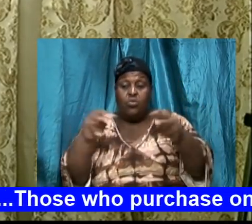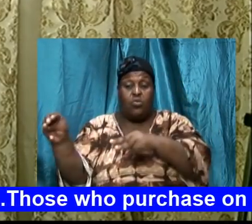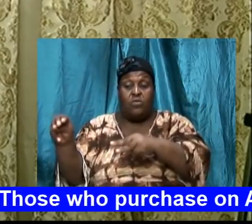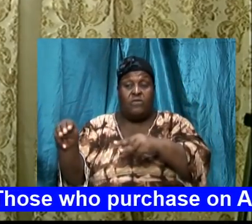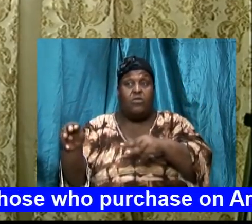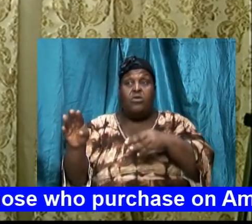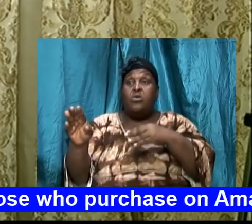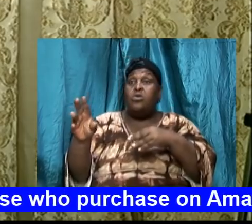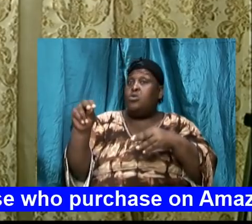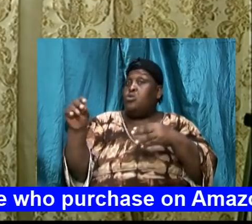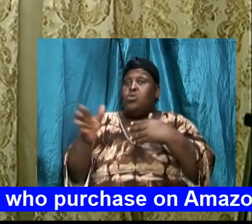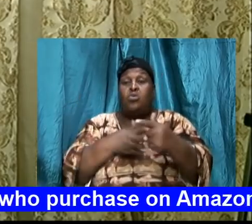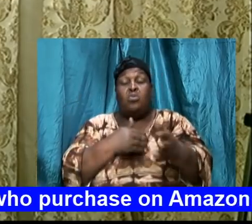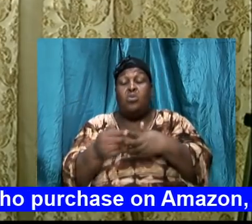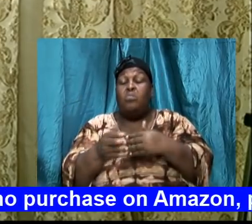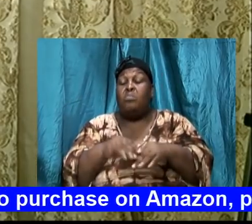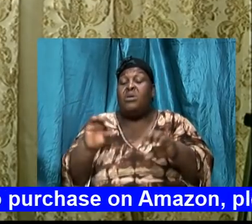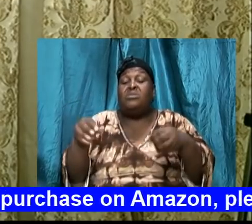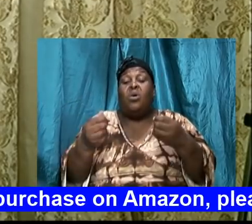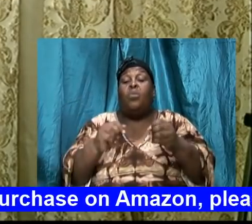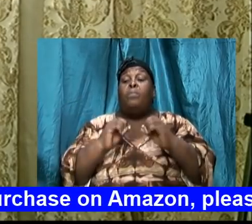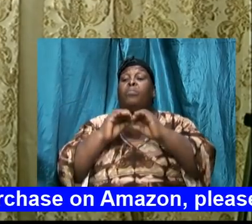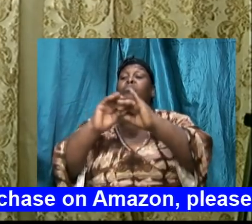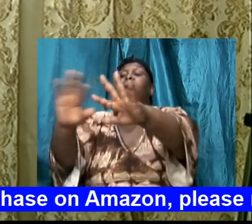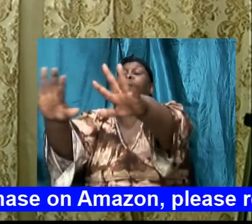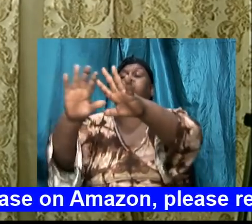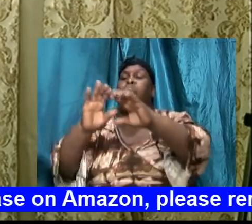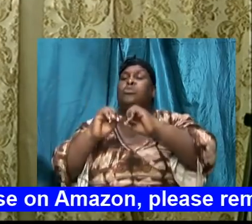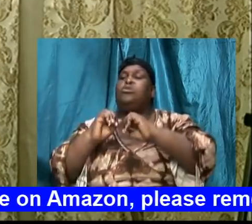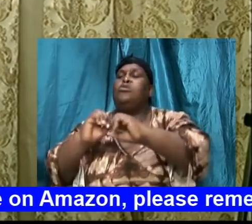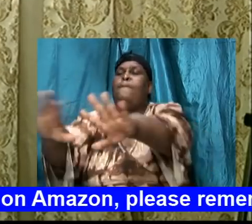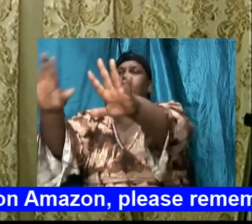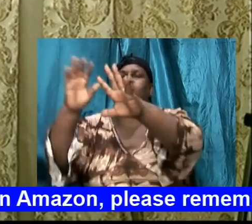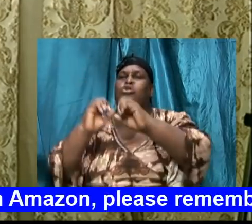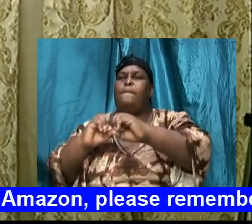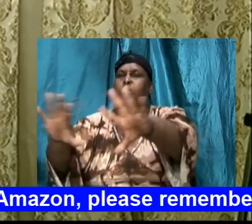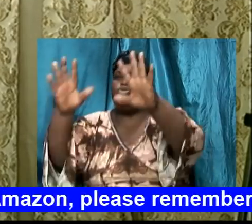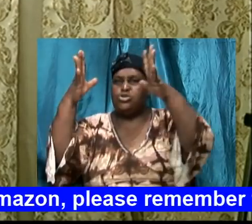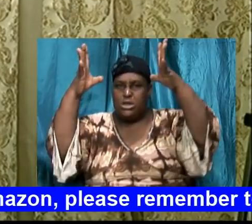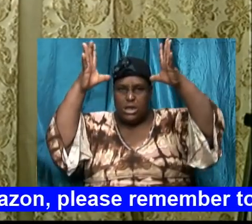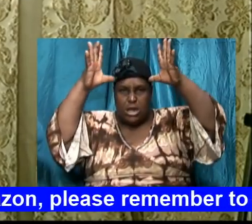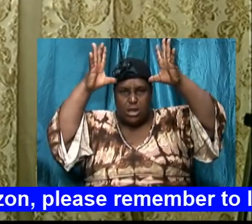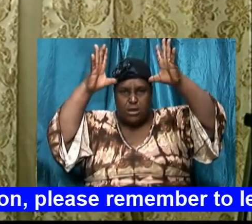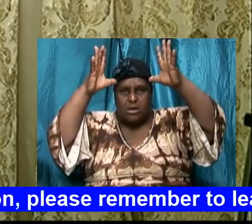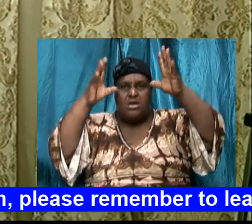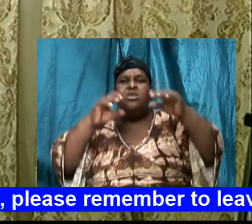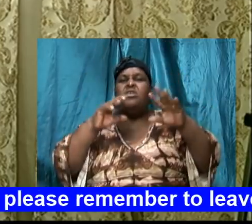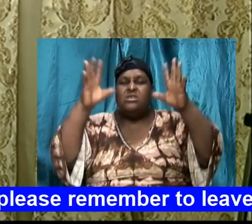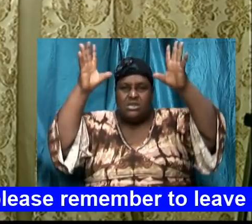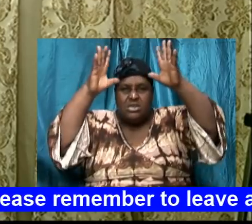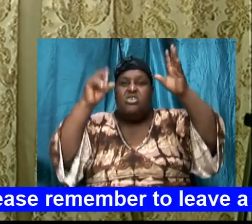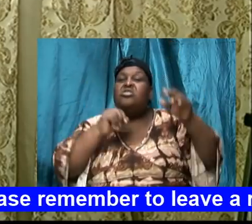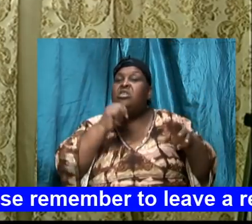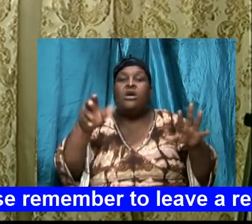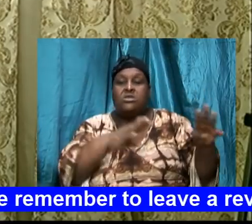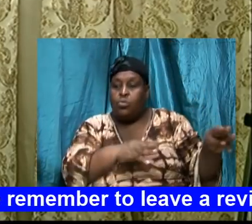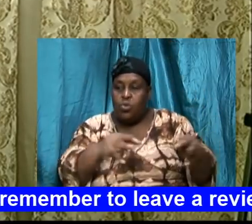hit the deer and pushed and said, go, go, get up, shoot, go. The deer wouldn't move. You know what happened?